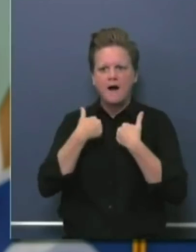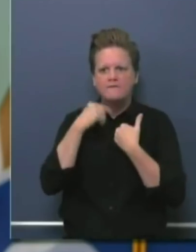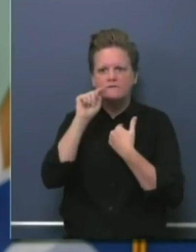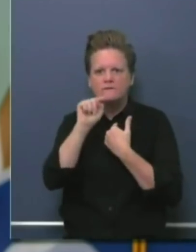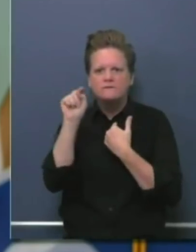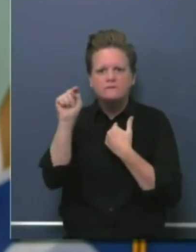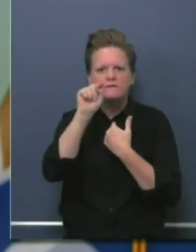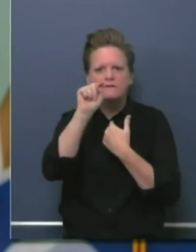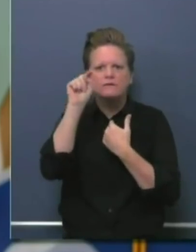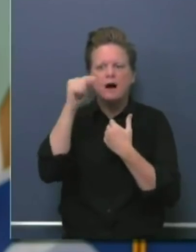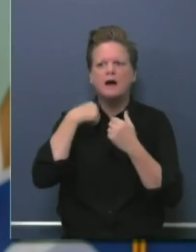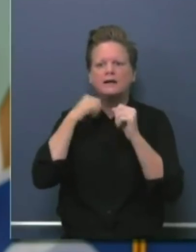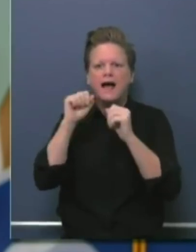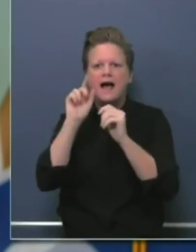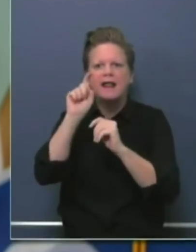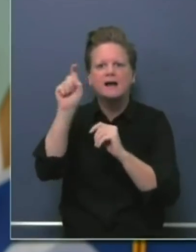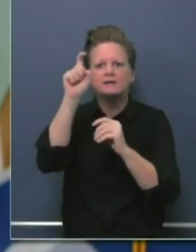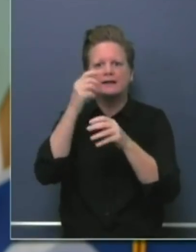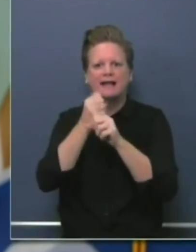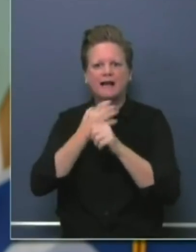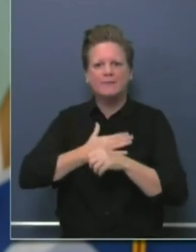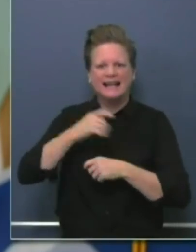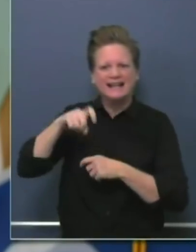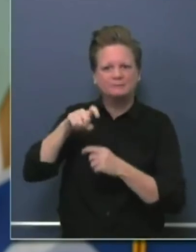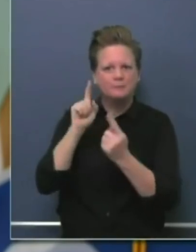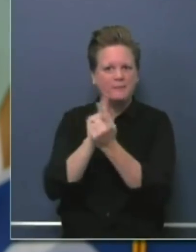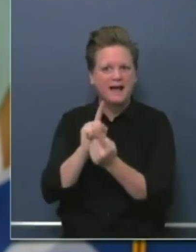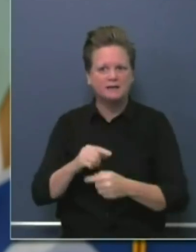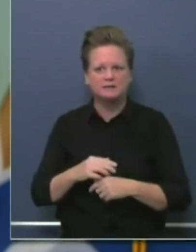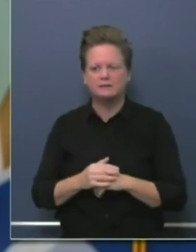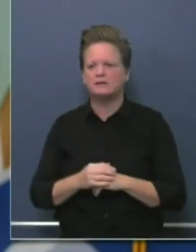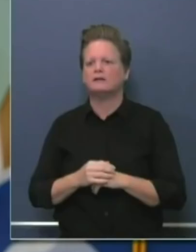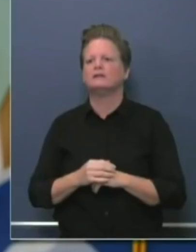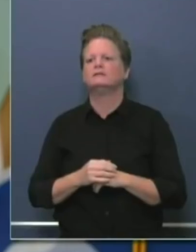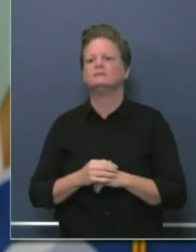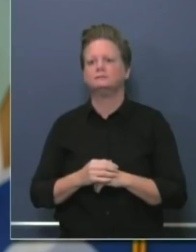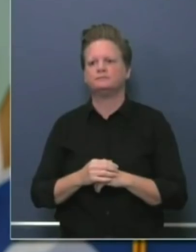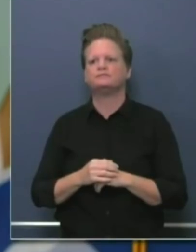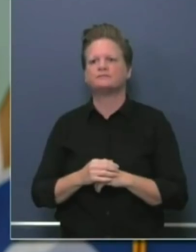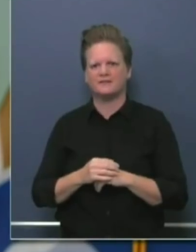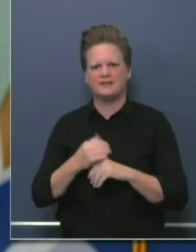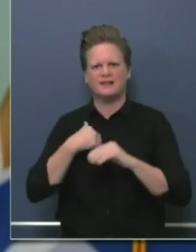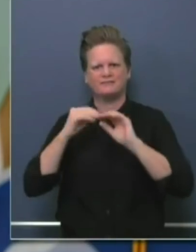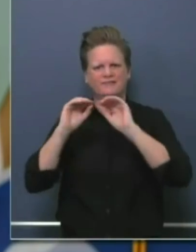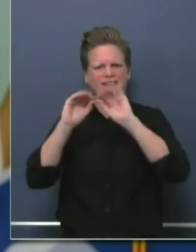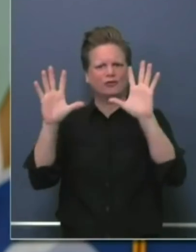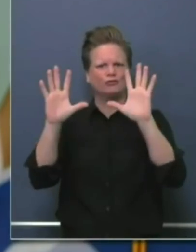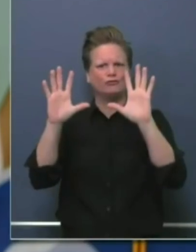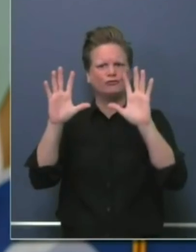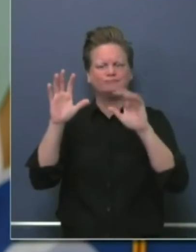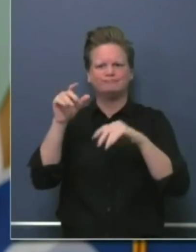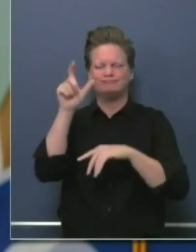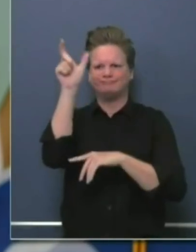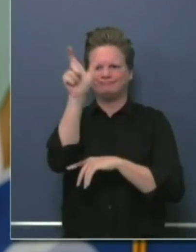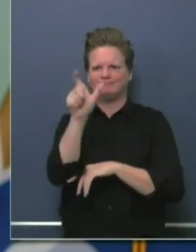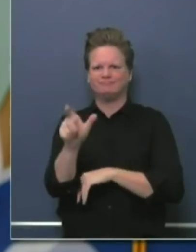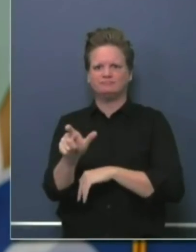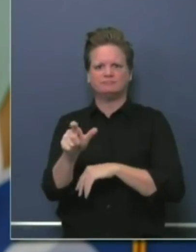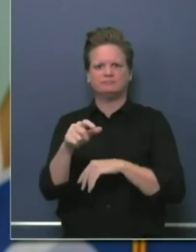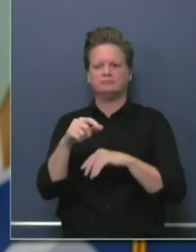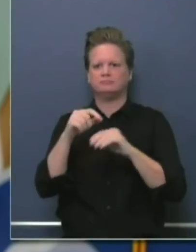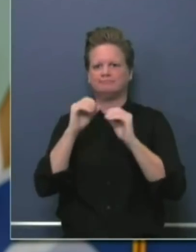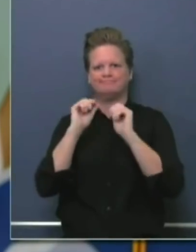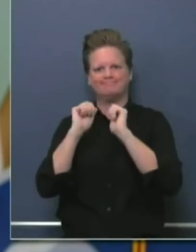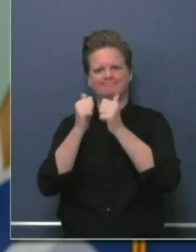for consideration, but does give you a sense of what is out there, and also a recognition that there still are some testing deserts in the